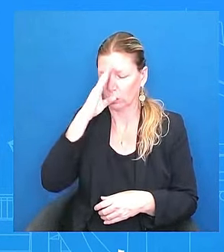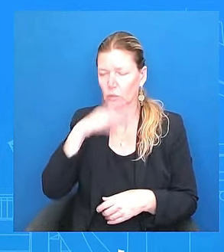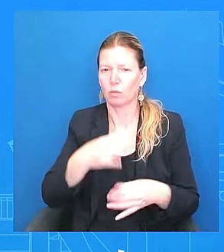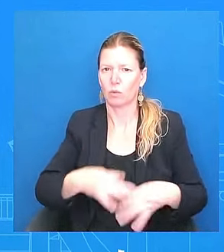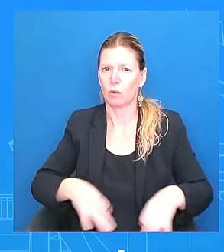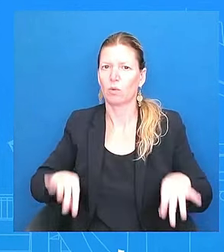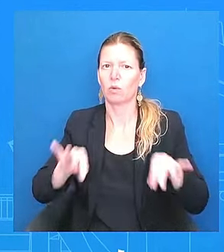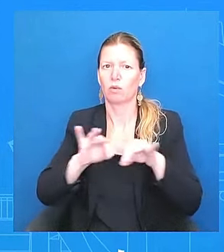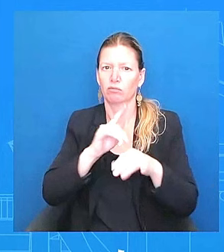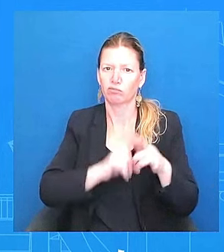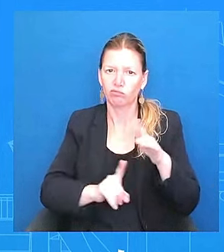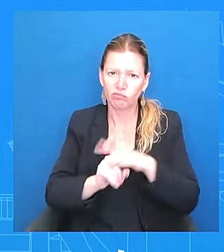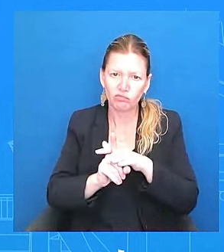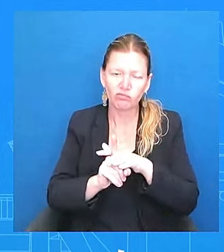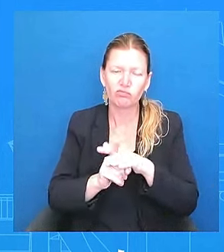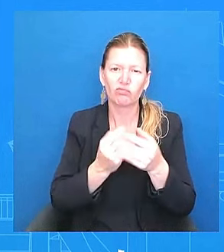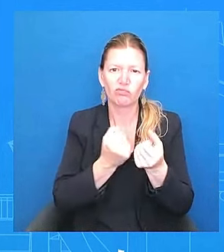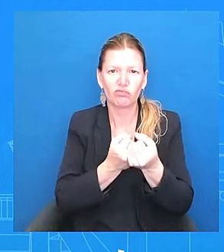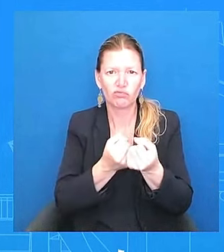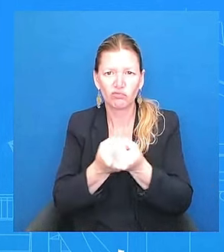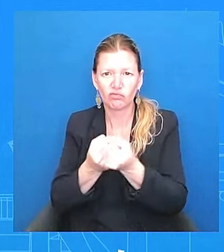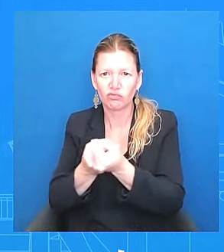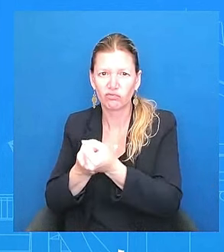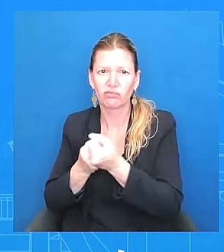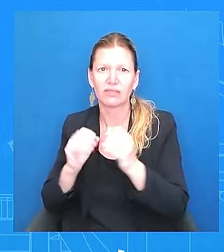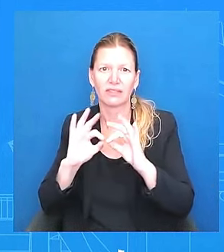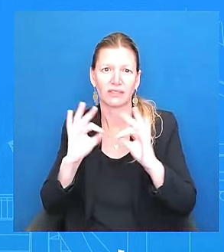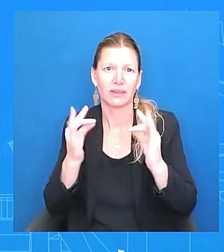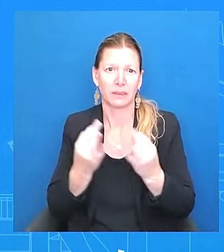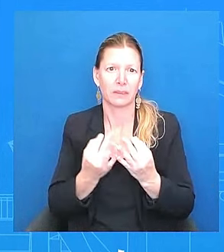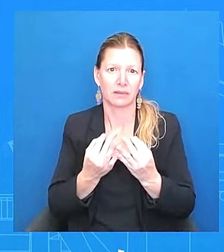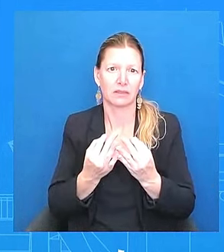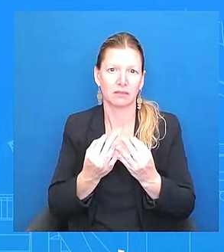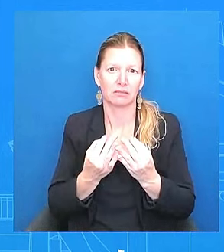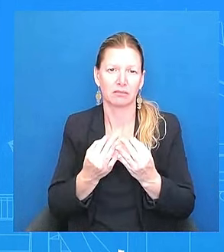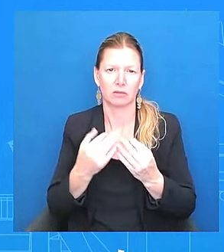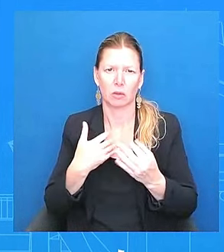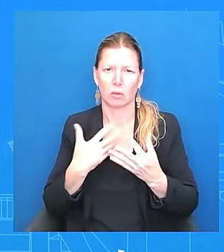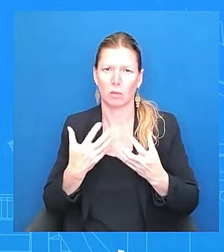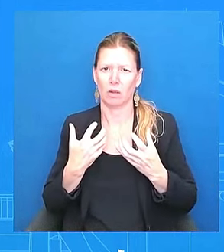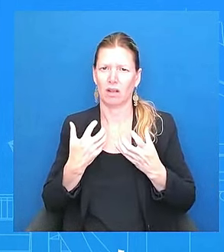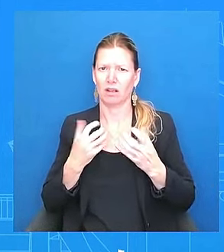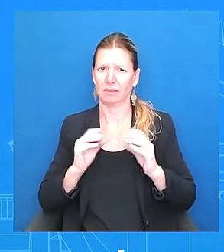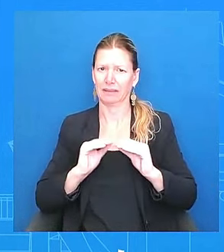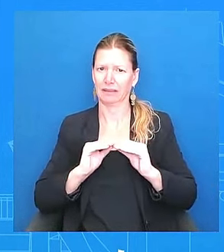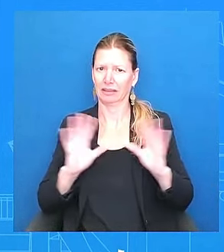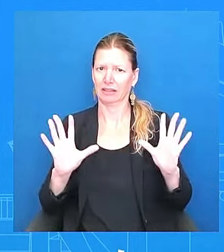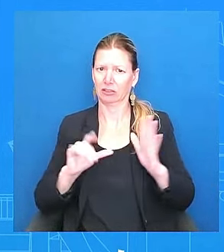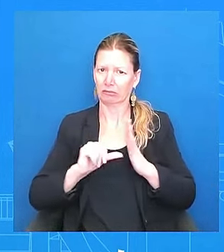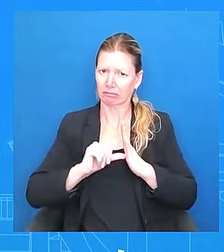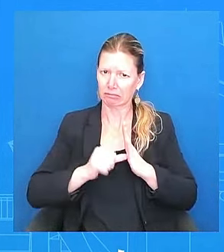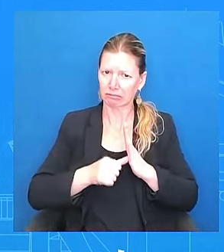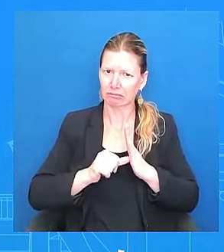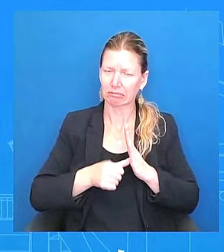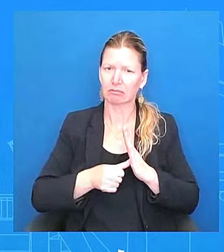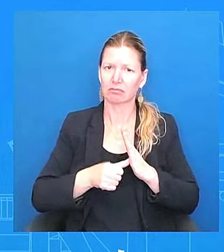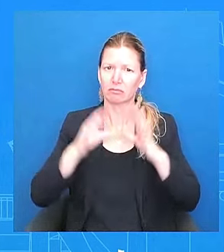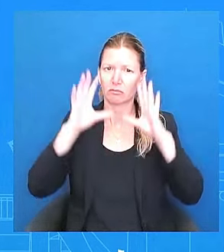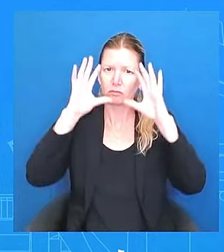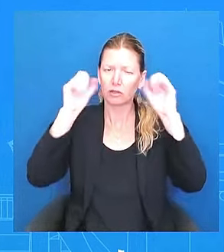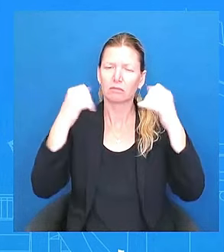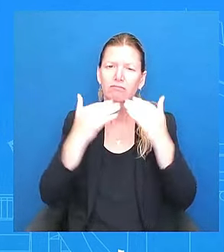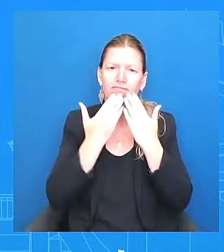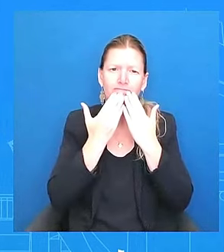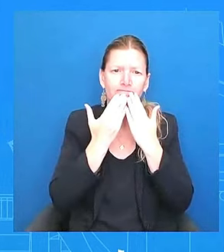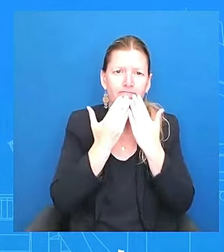just want to want to be really clear about that, because he has so much gratitude. And we know that as a country, can never repay